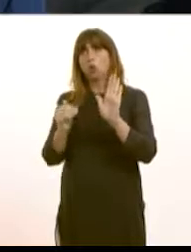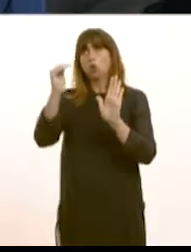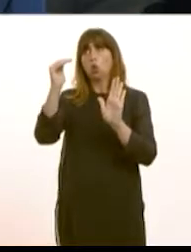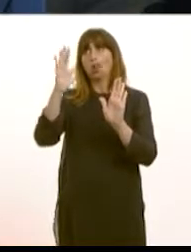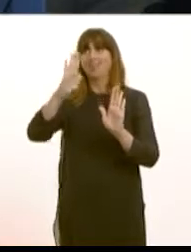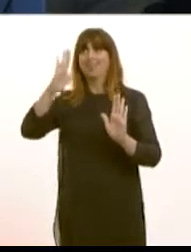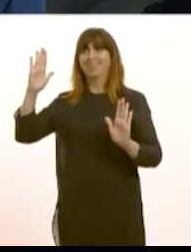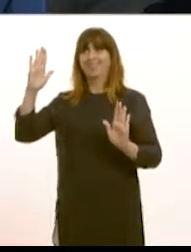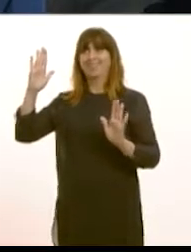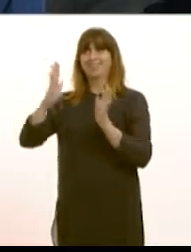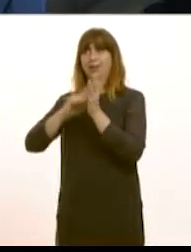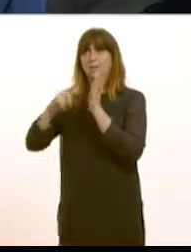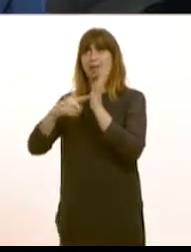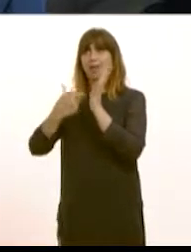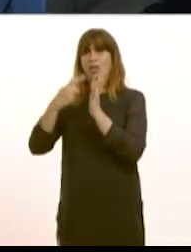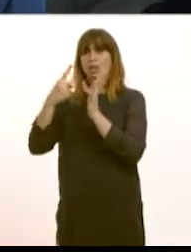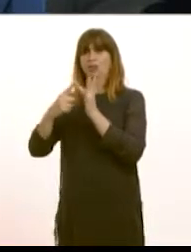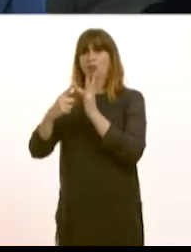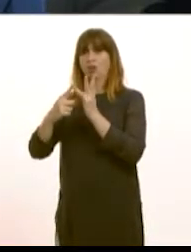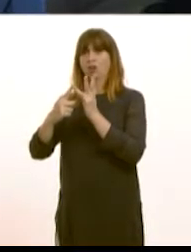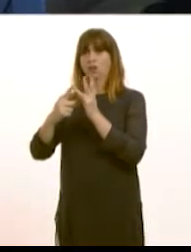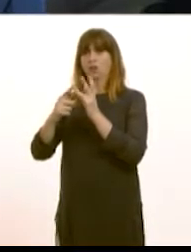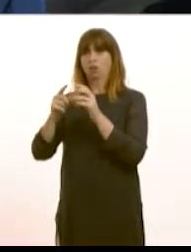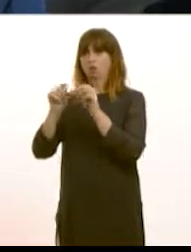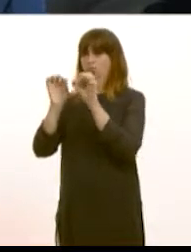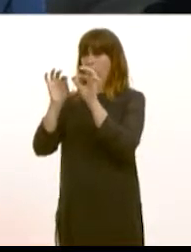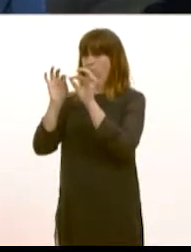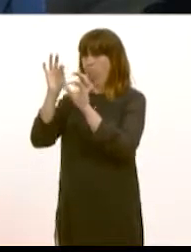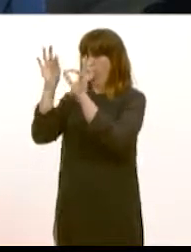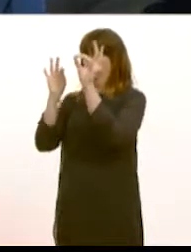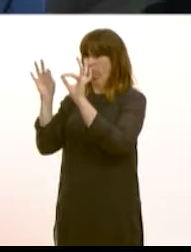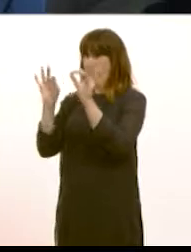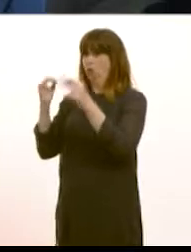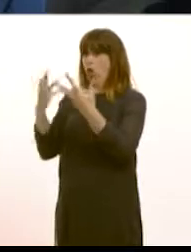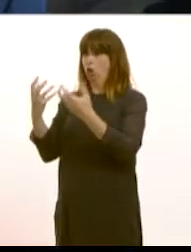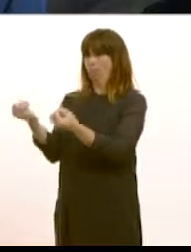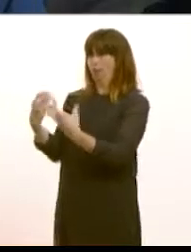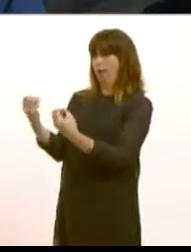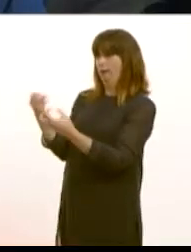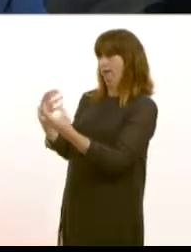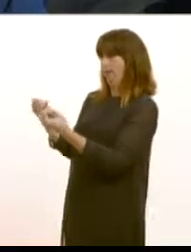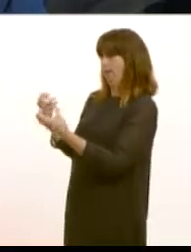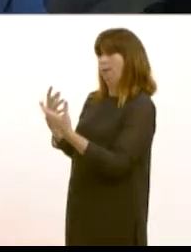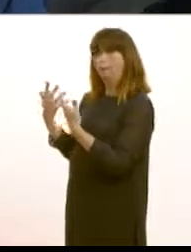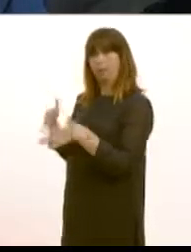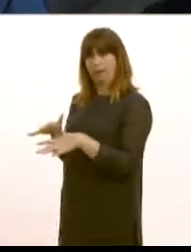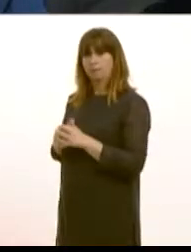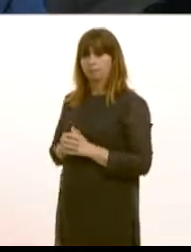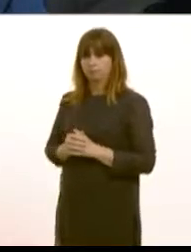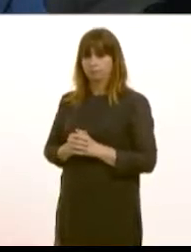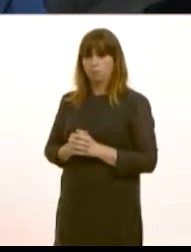all intents and purposes and they were lines on a map and many stakeholders have given their opinion on that but isn't